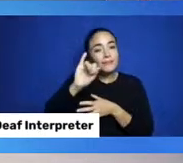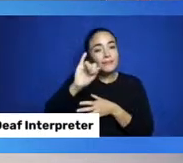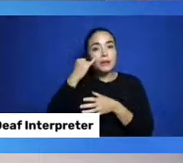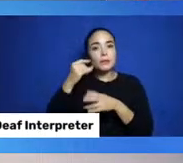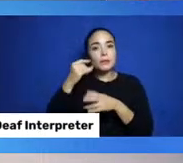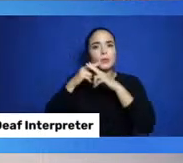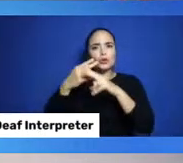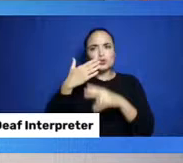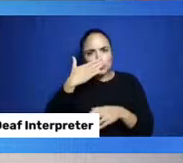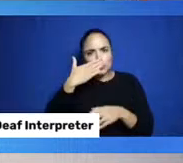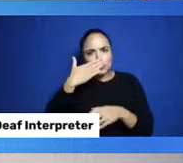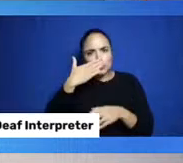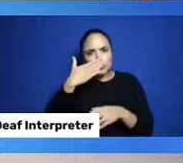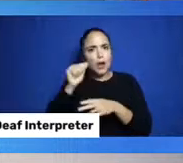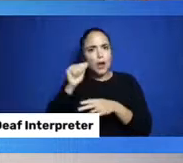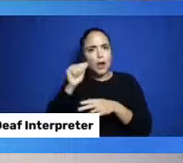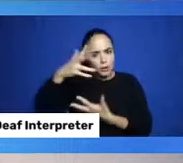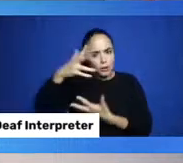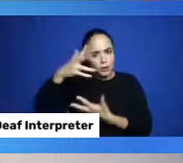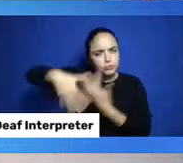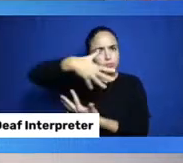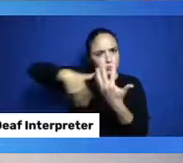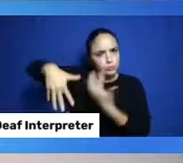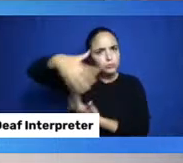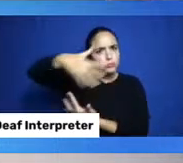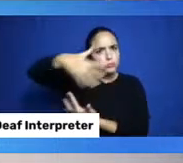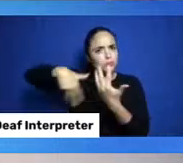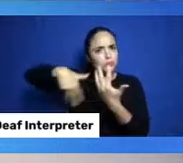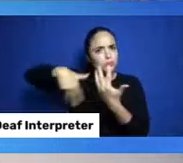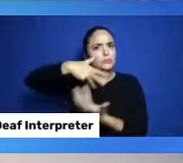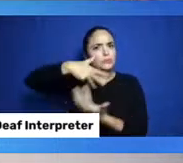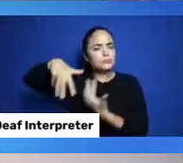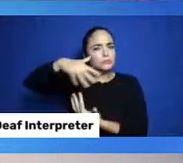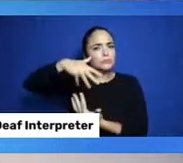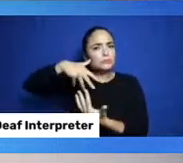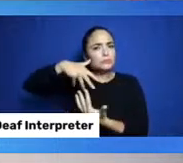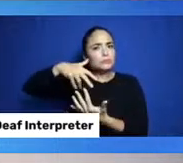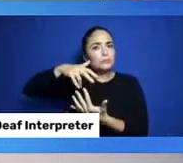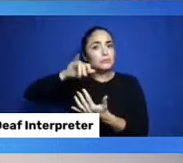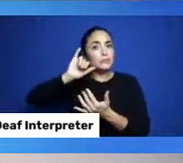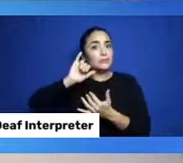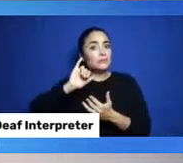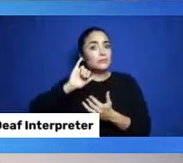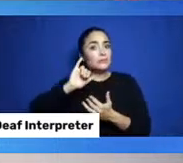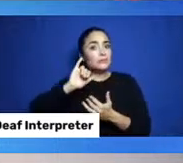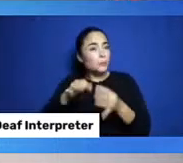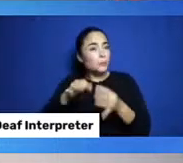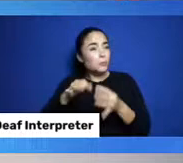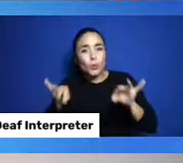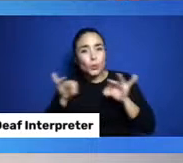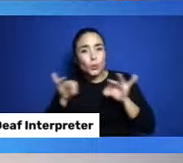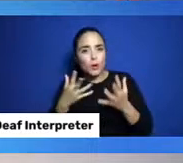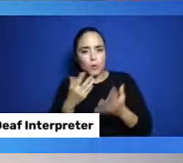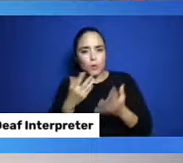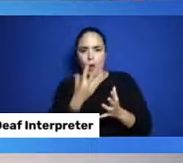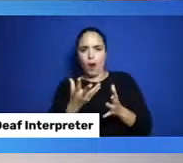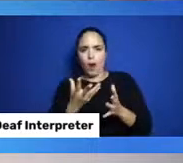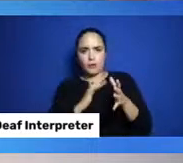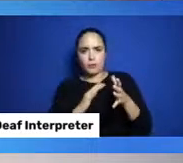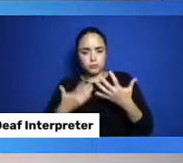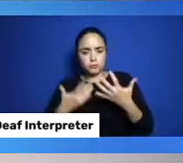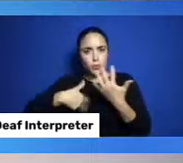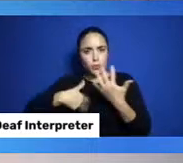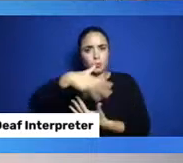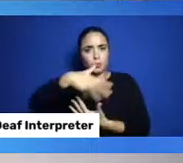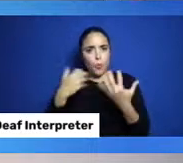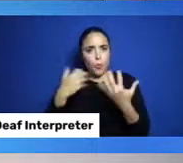wintertime, we want to keep warm and let air in so that the smoke can come out. But we